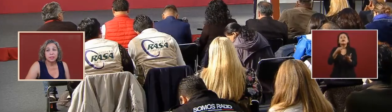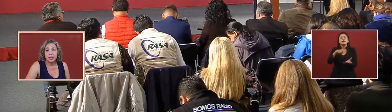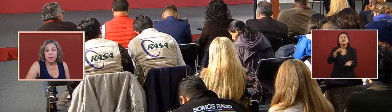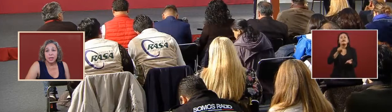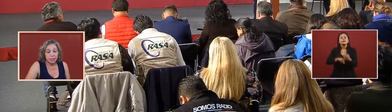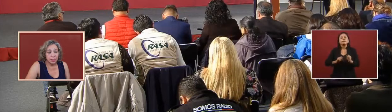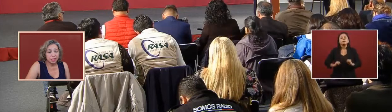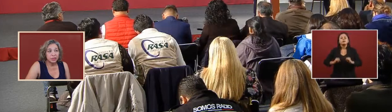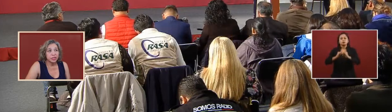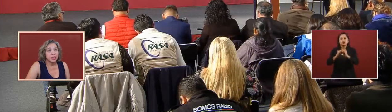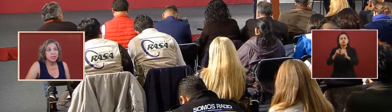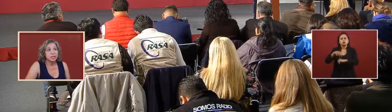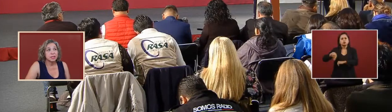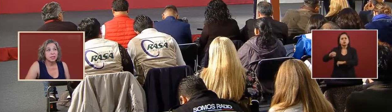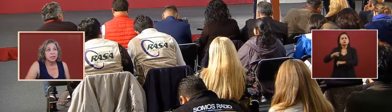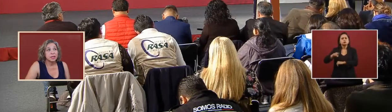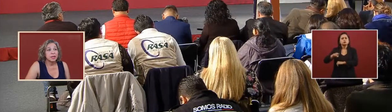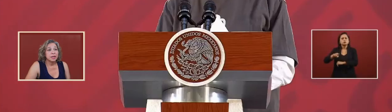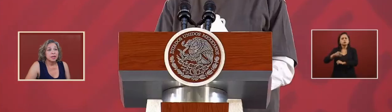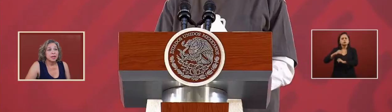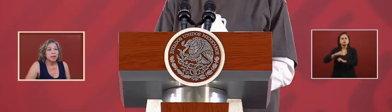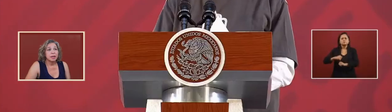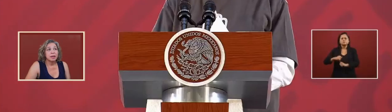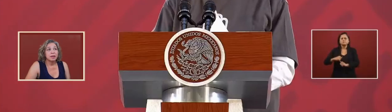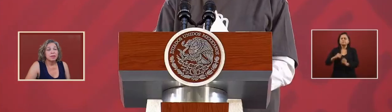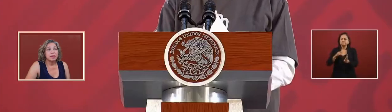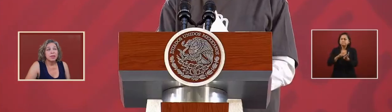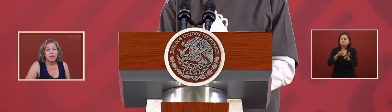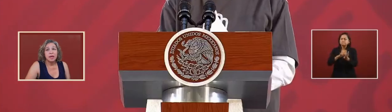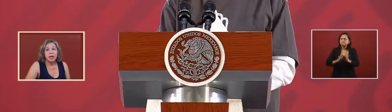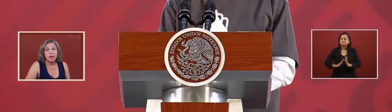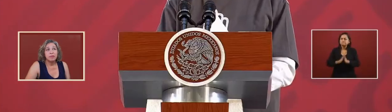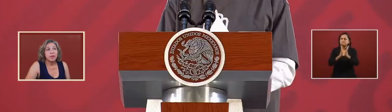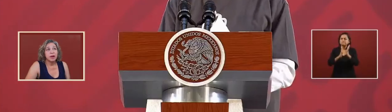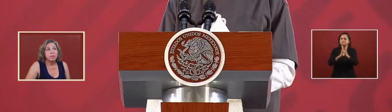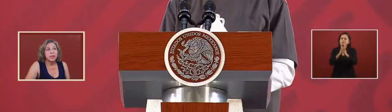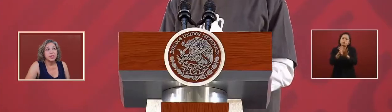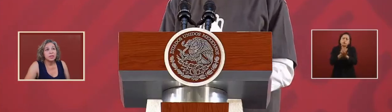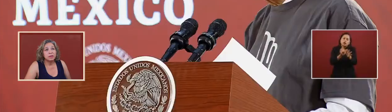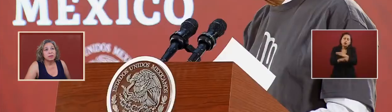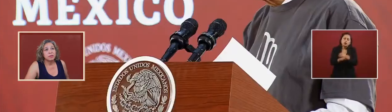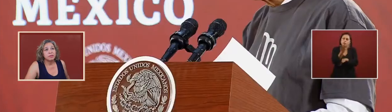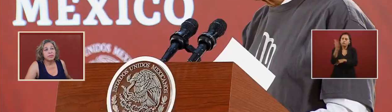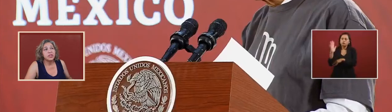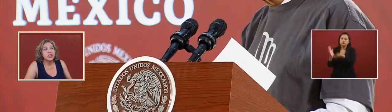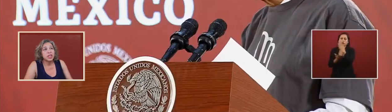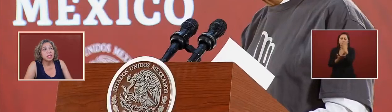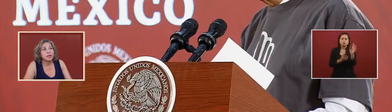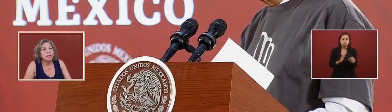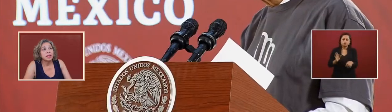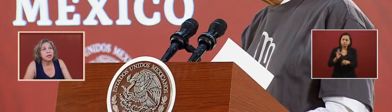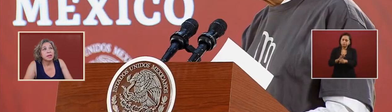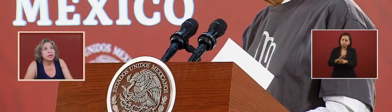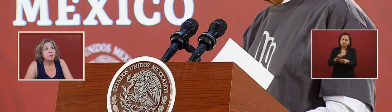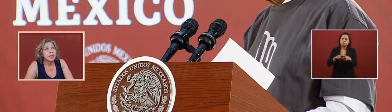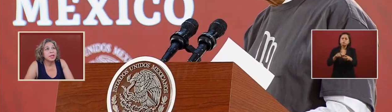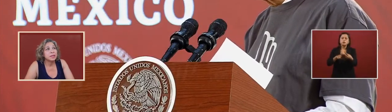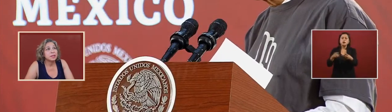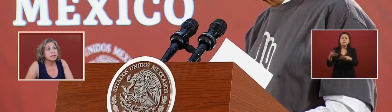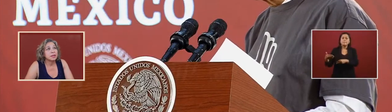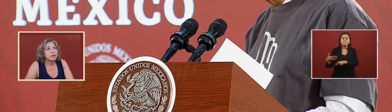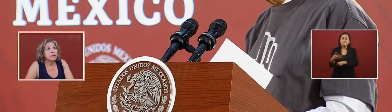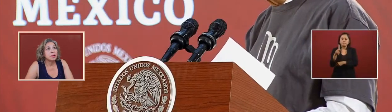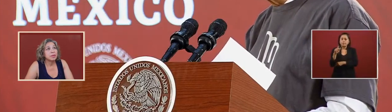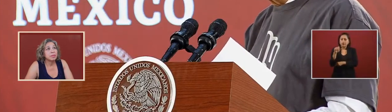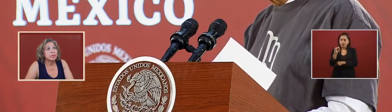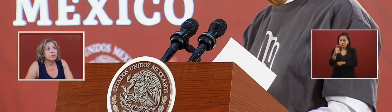institutions the environmental fishing depends